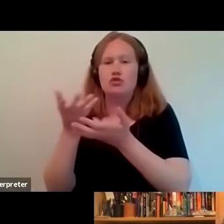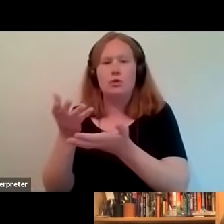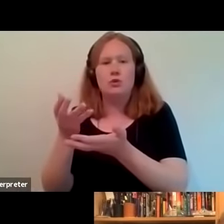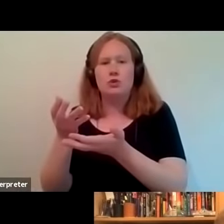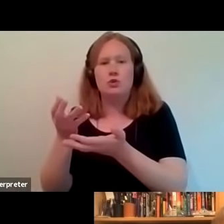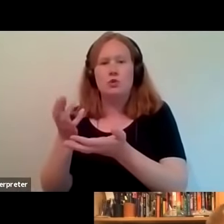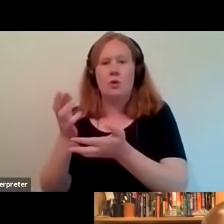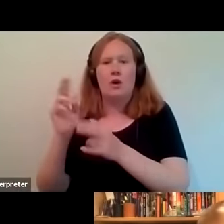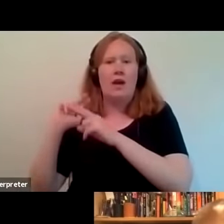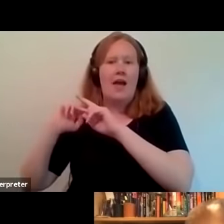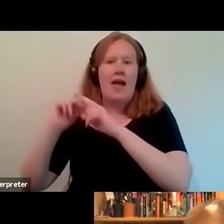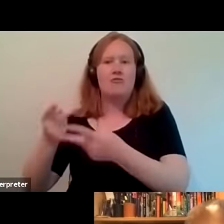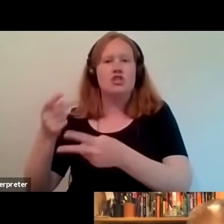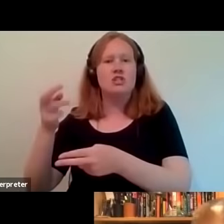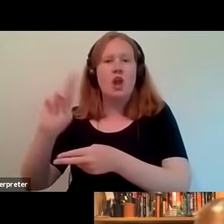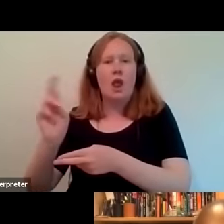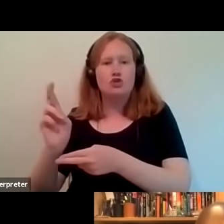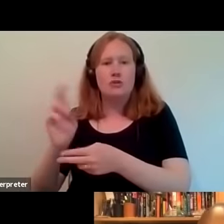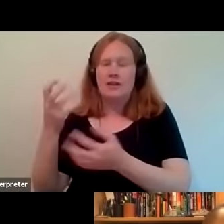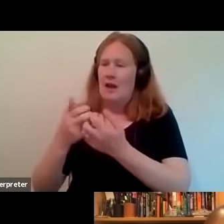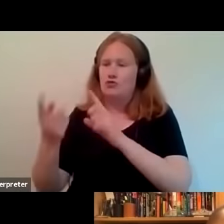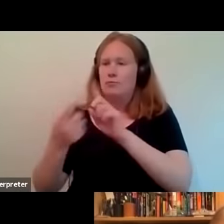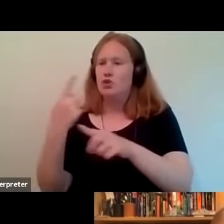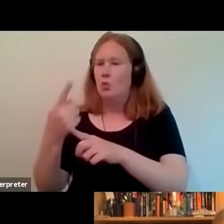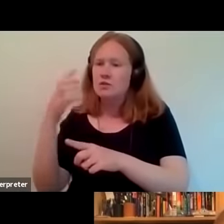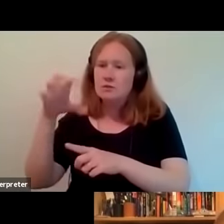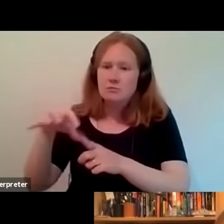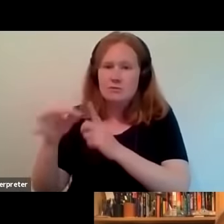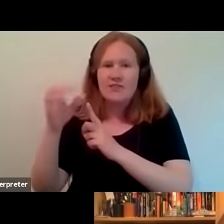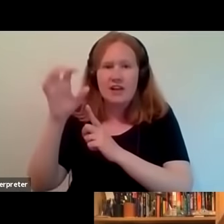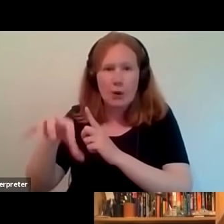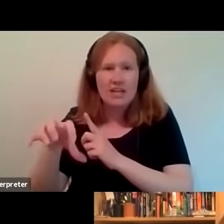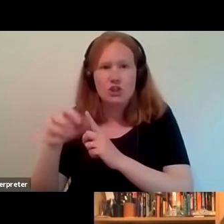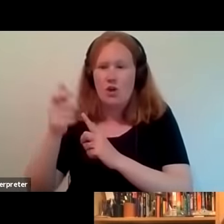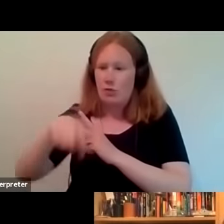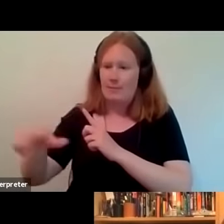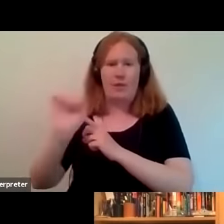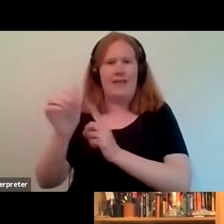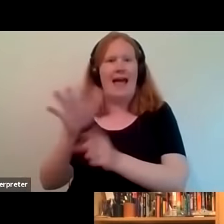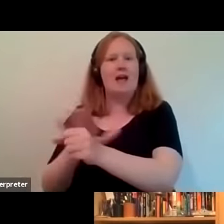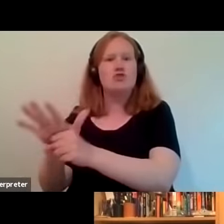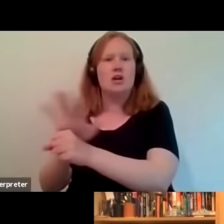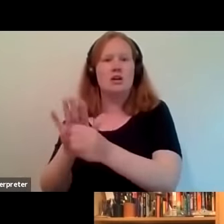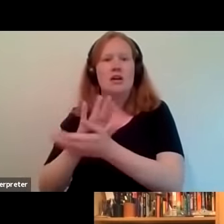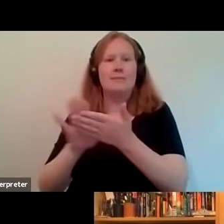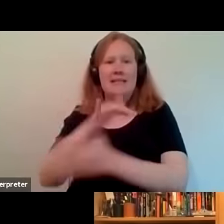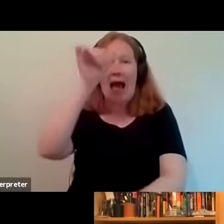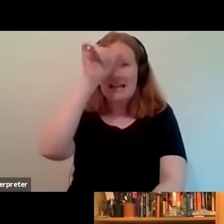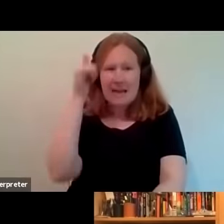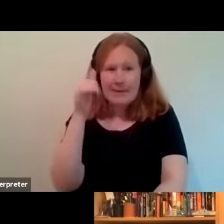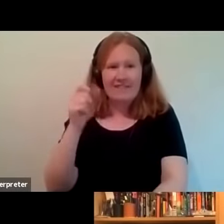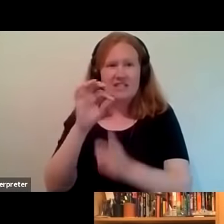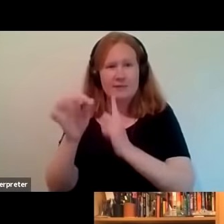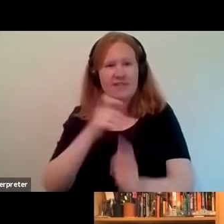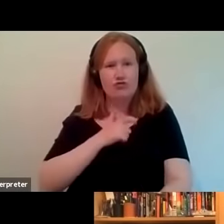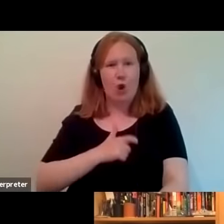lottery responds to a particular location or the people in those locations so academia plays a specific role